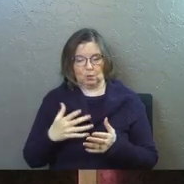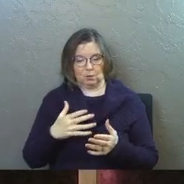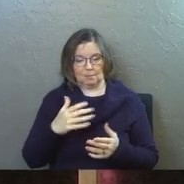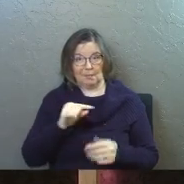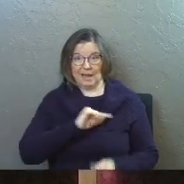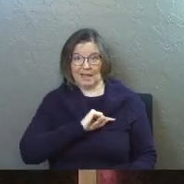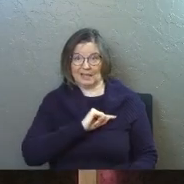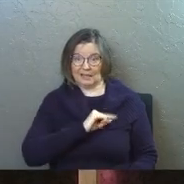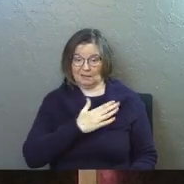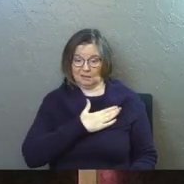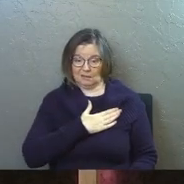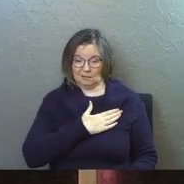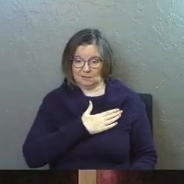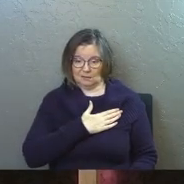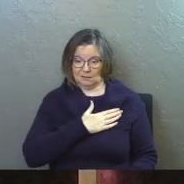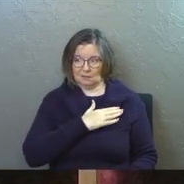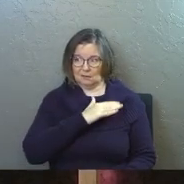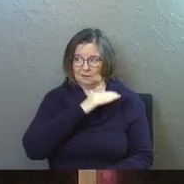carry my guilt for me.